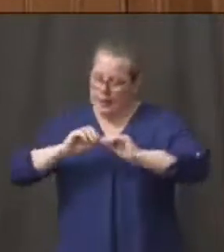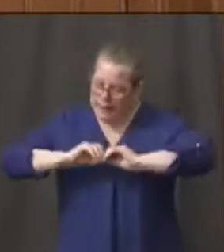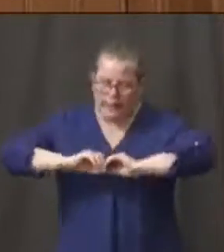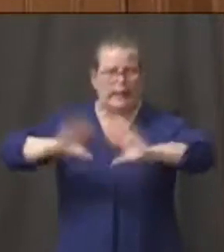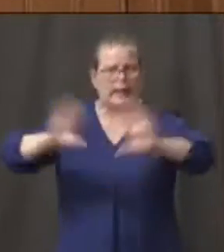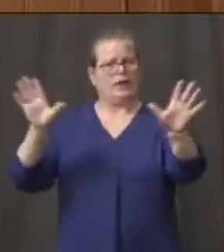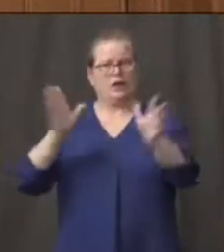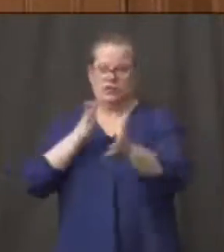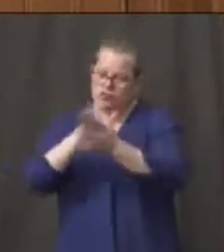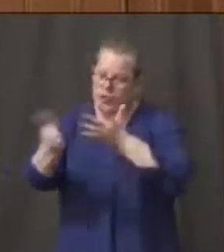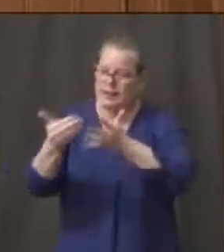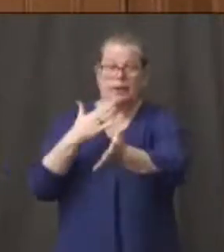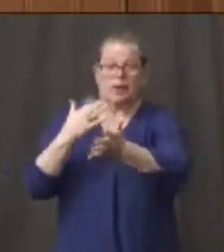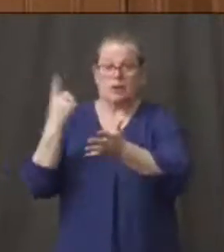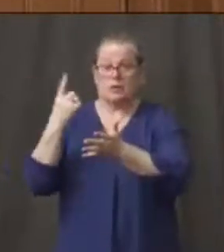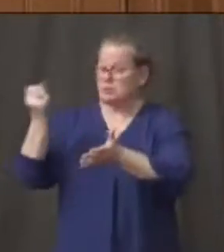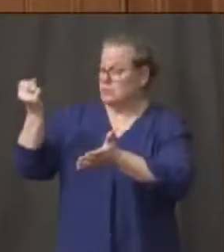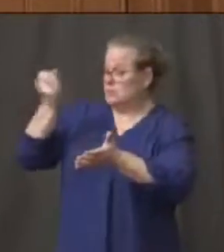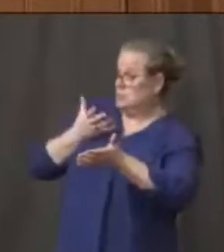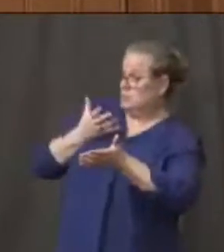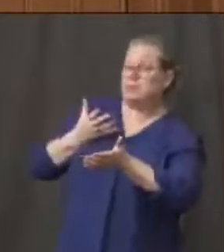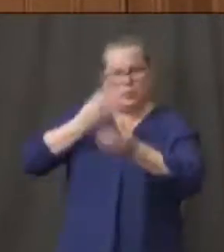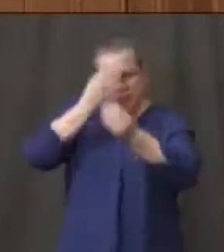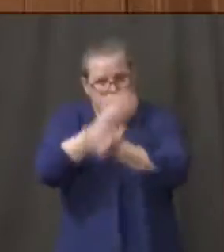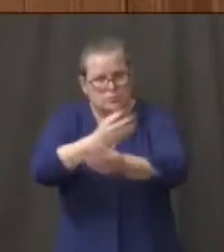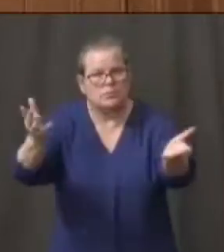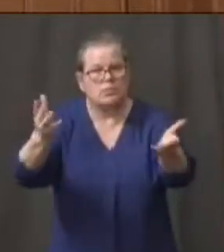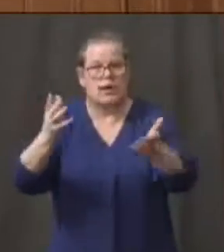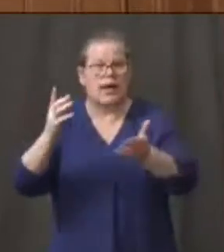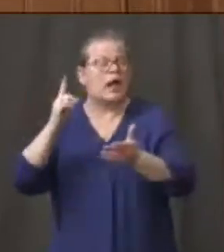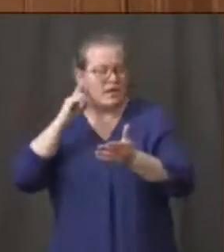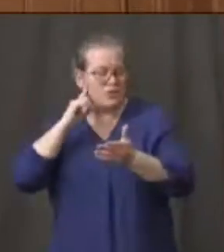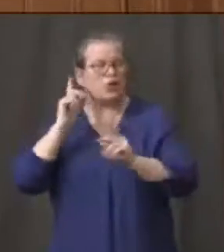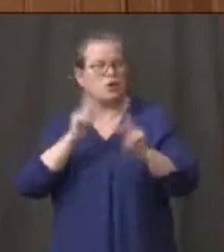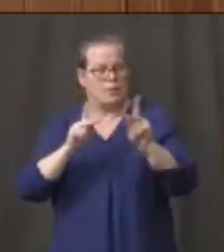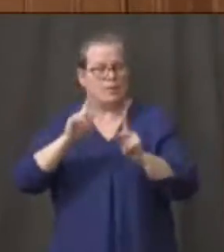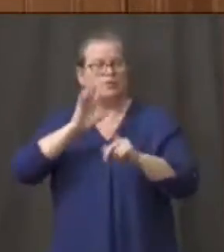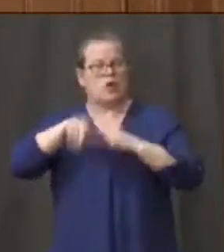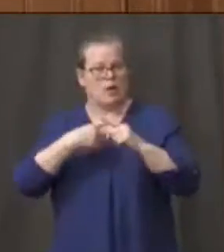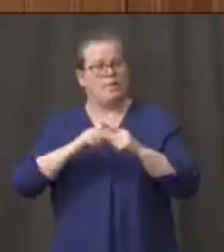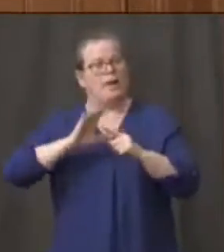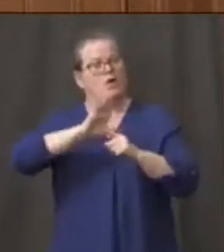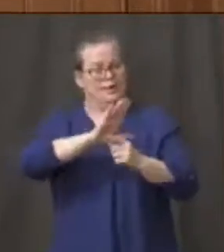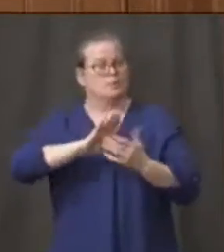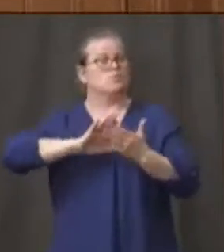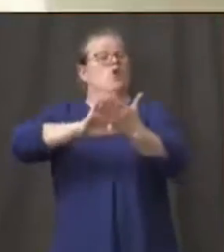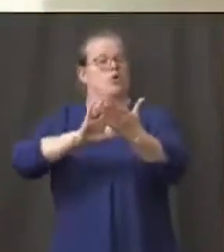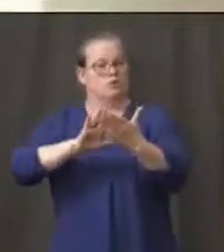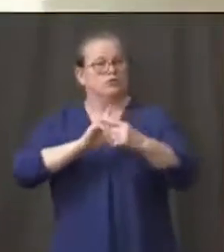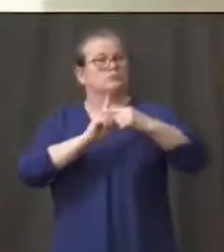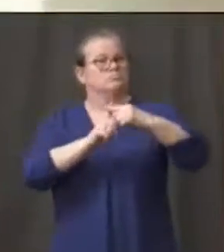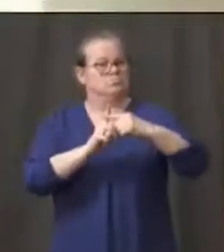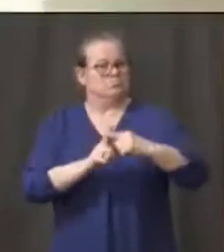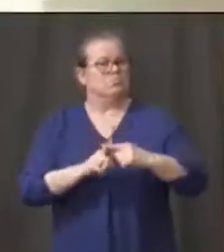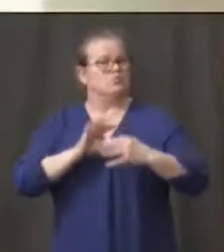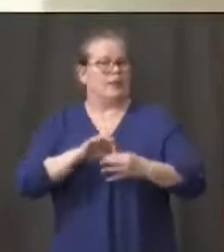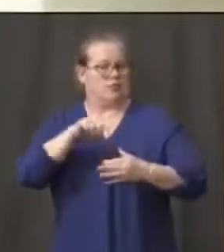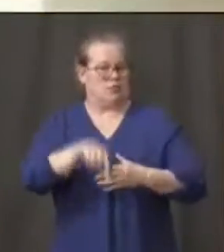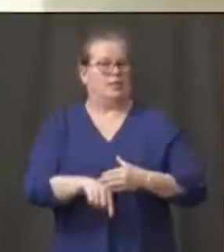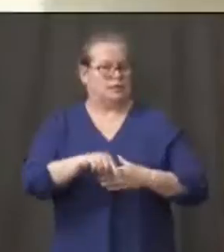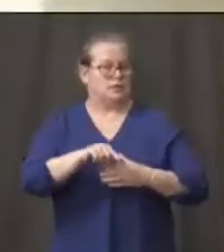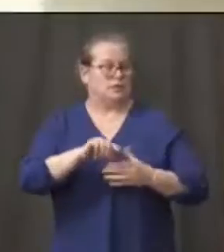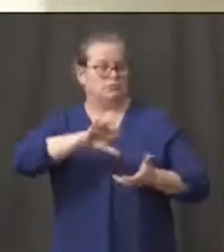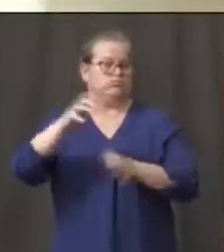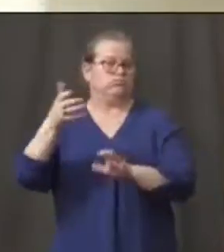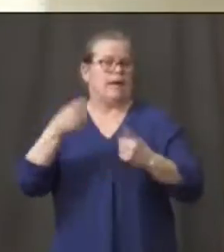every bit of data that we have. And I hear that very consistently from people about the governor's approach to this crisis. We'll move on next to News Eight.